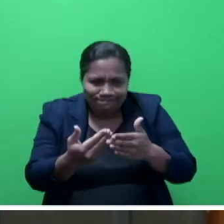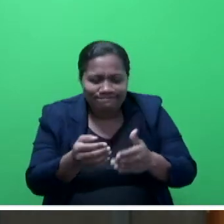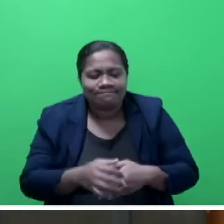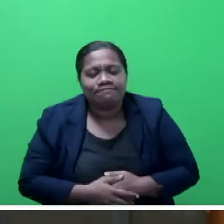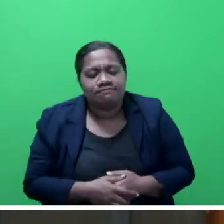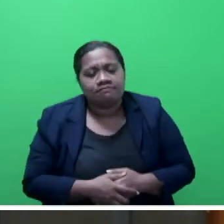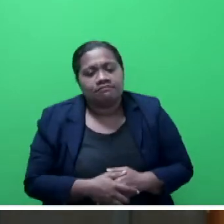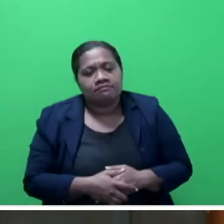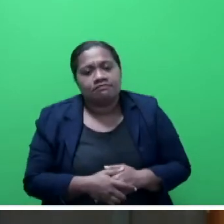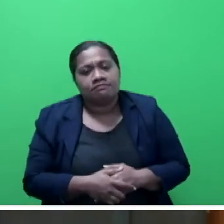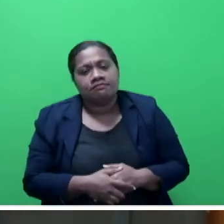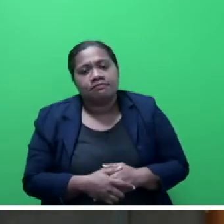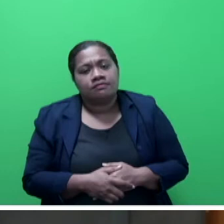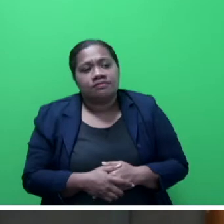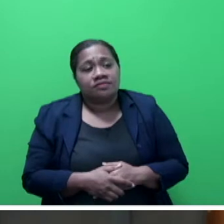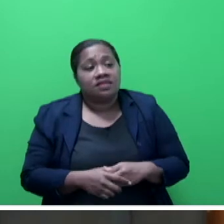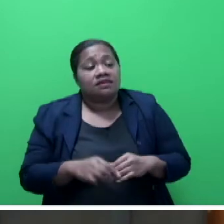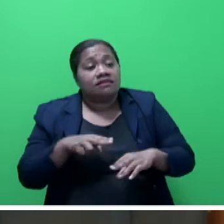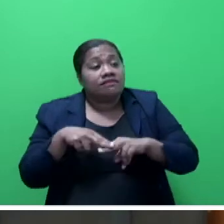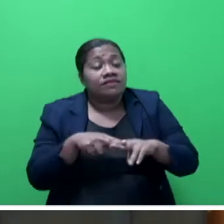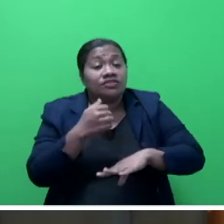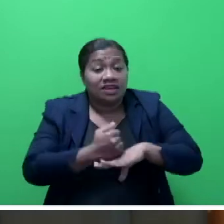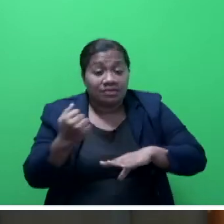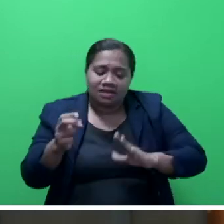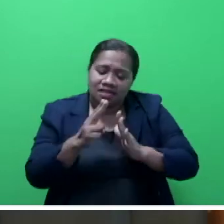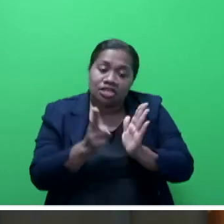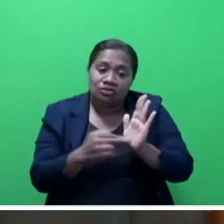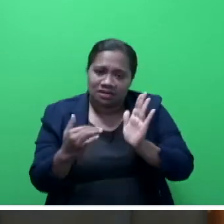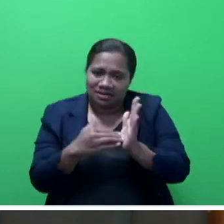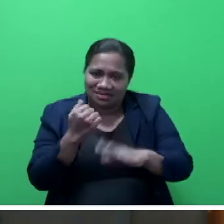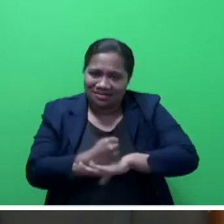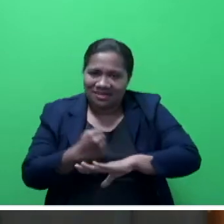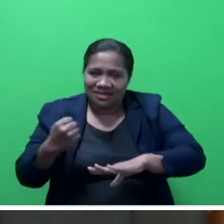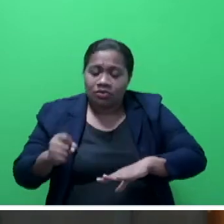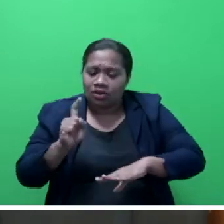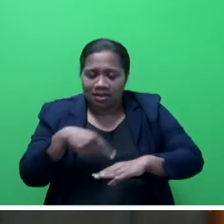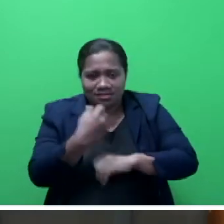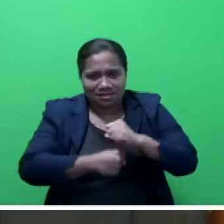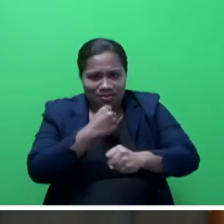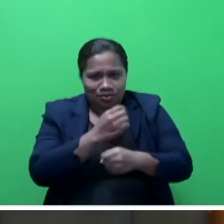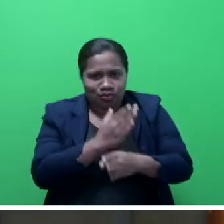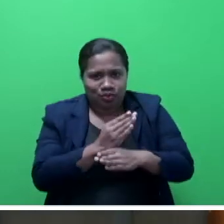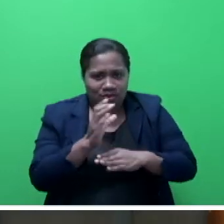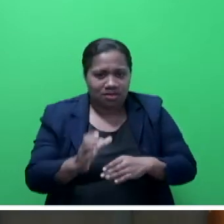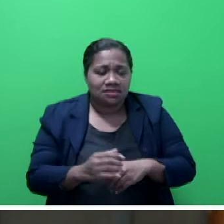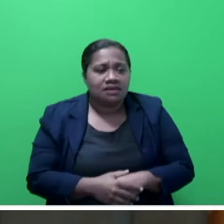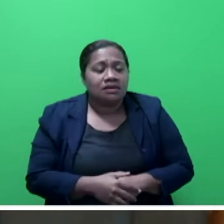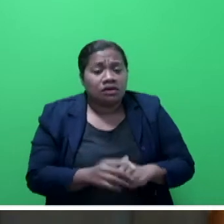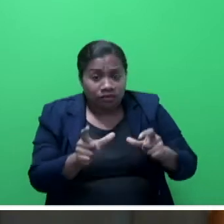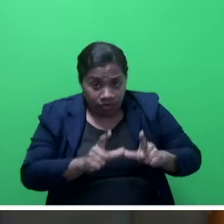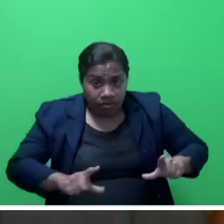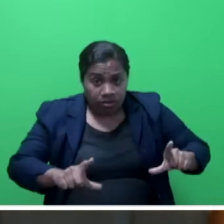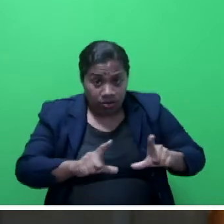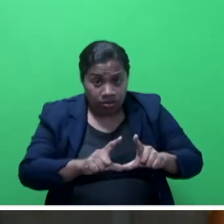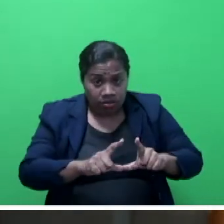Government. And that is in regards to the seasonal workers, Mr Speaker Say. On the local front, Mr Speaker Say,